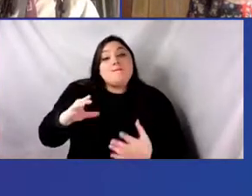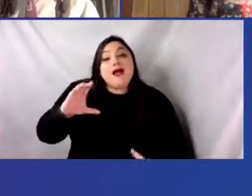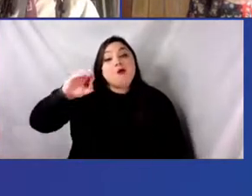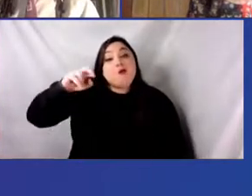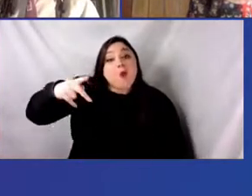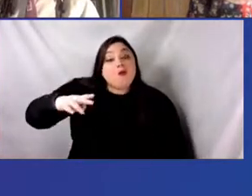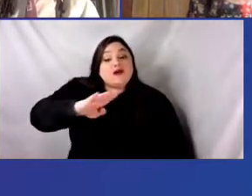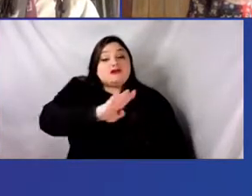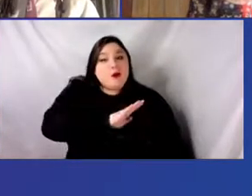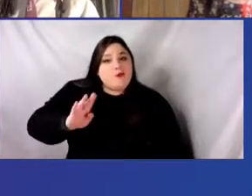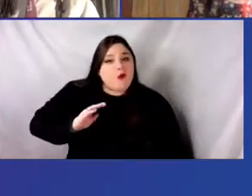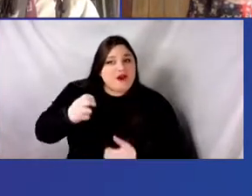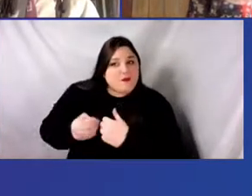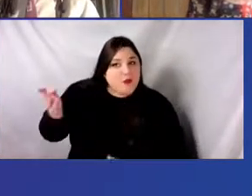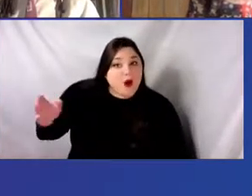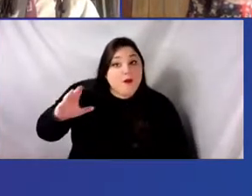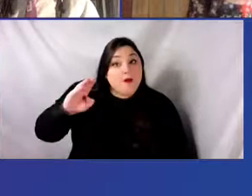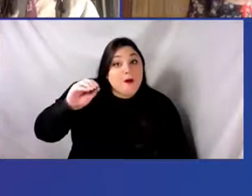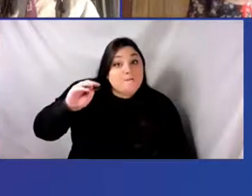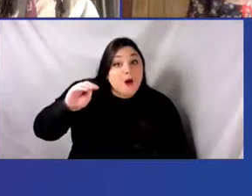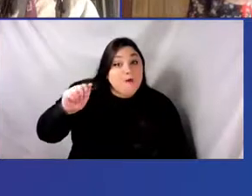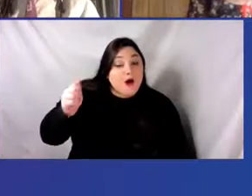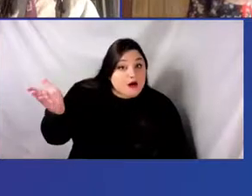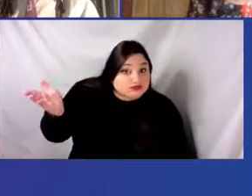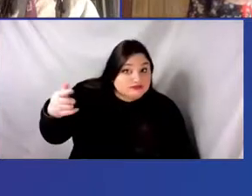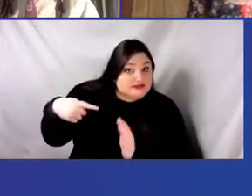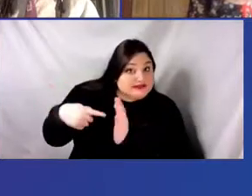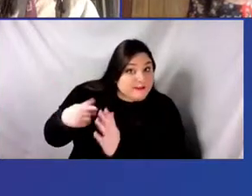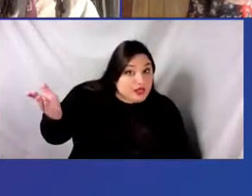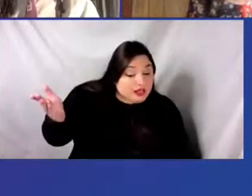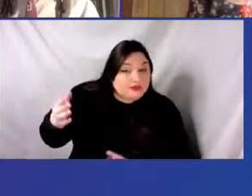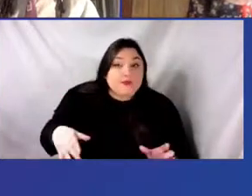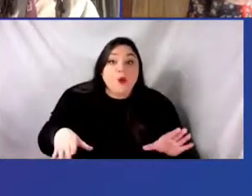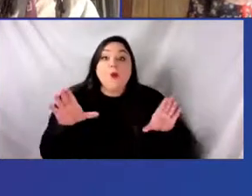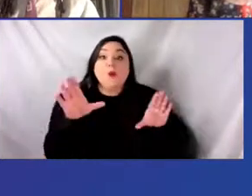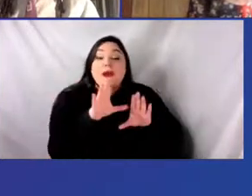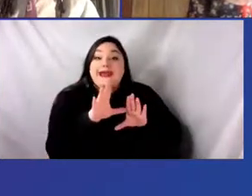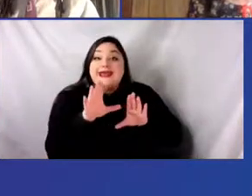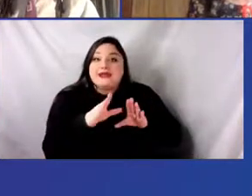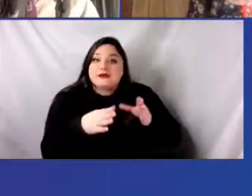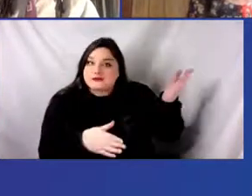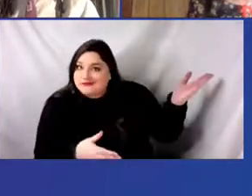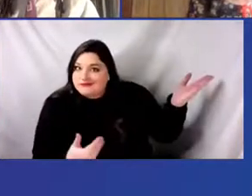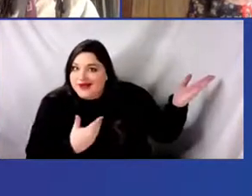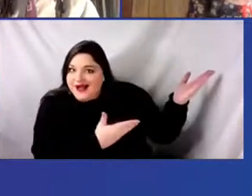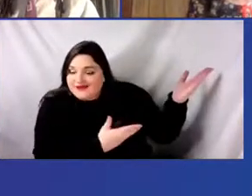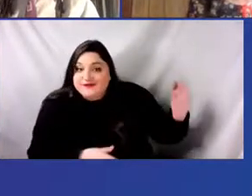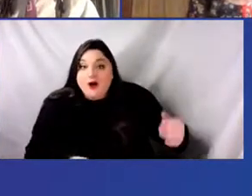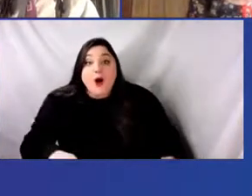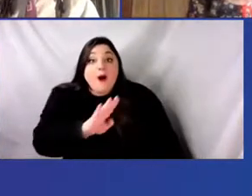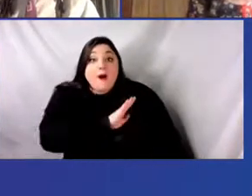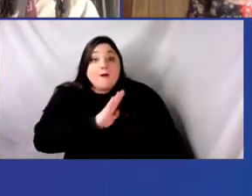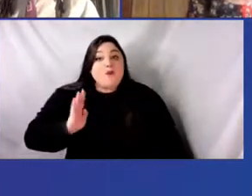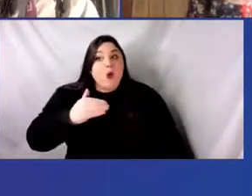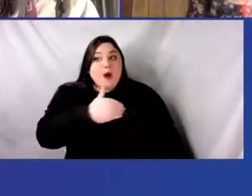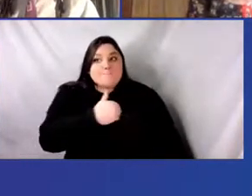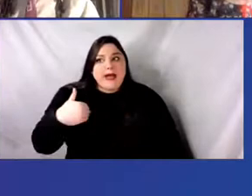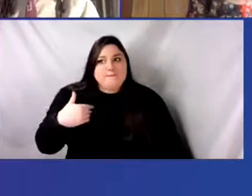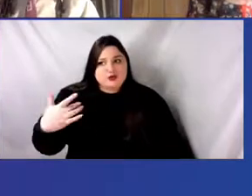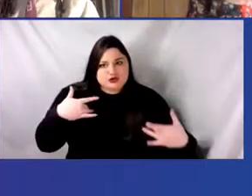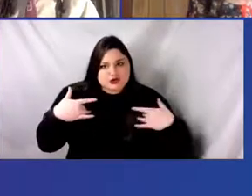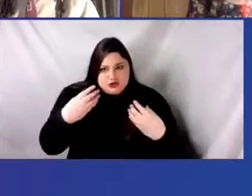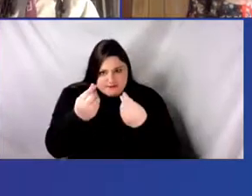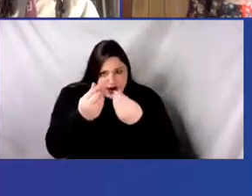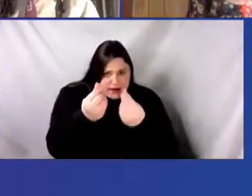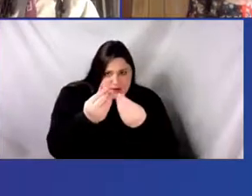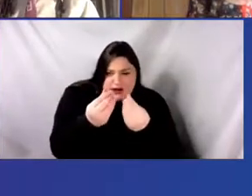right? Whitney, what has been going on and also even, uh, board members, but MoMA where they had to get their, um, their money from. And that